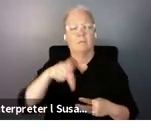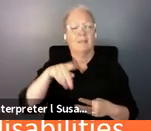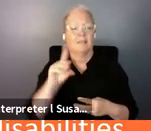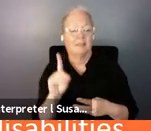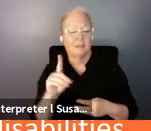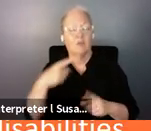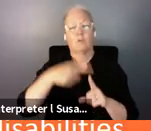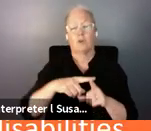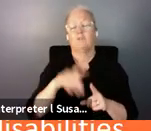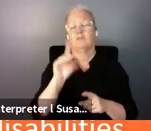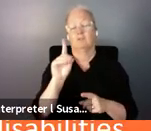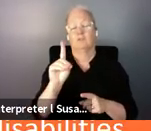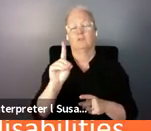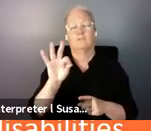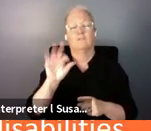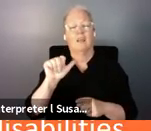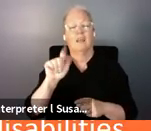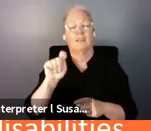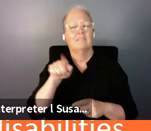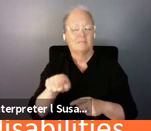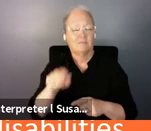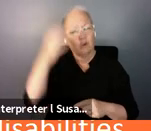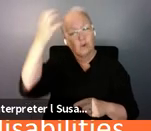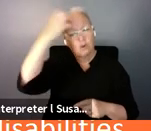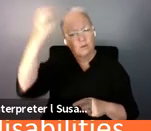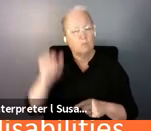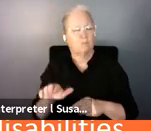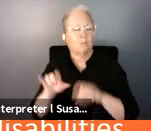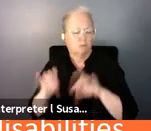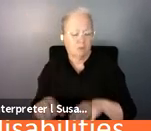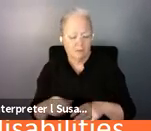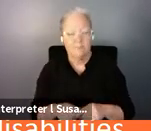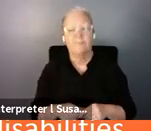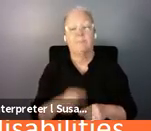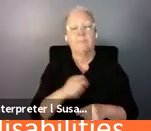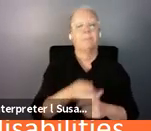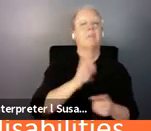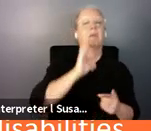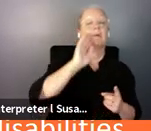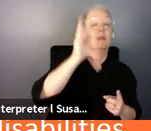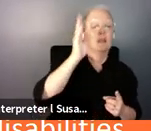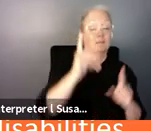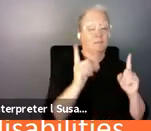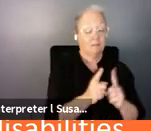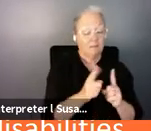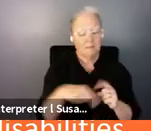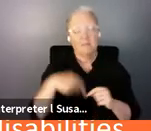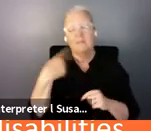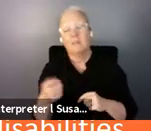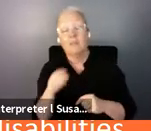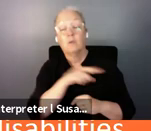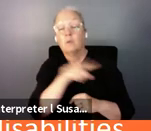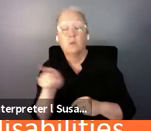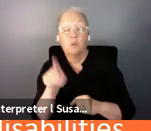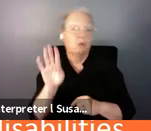And we'll also have a question and answer session after all the speakers, and we encourage you to share questions by using the